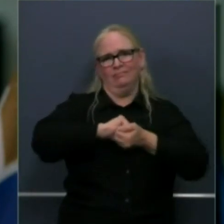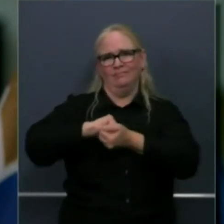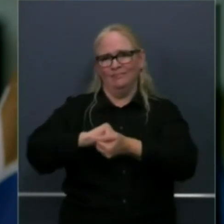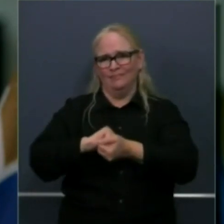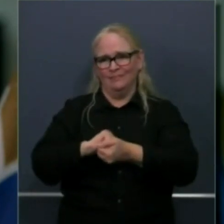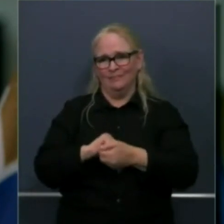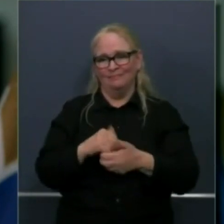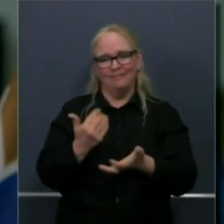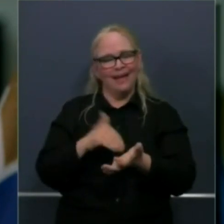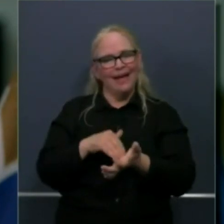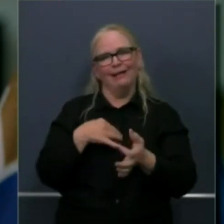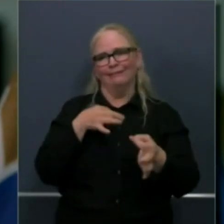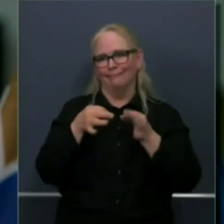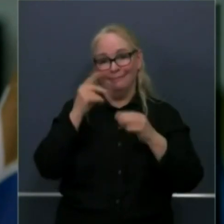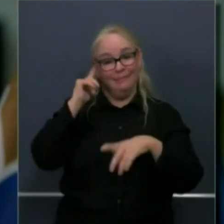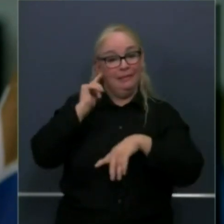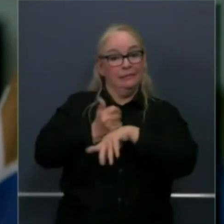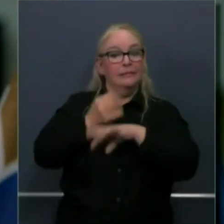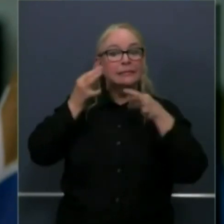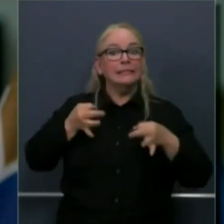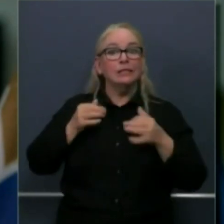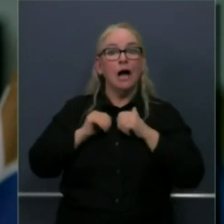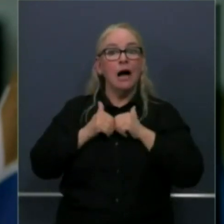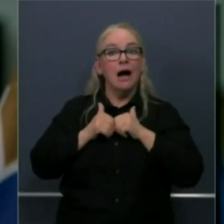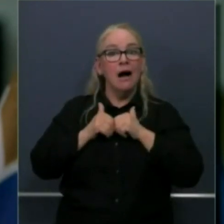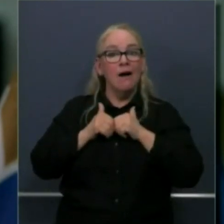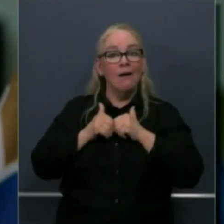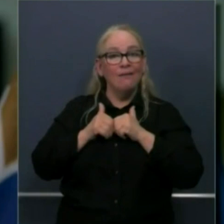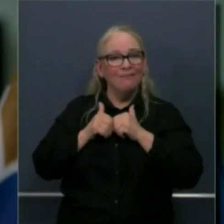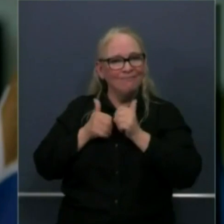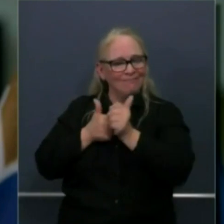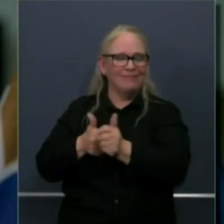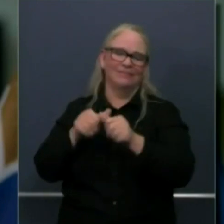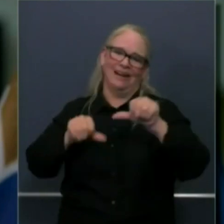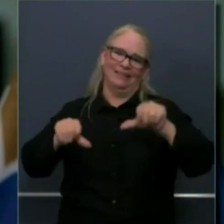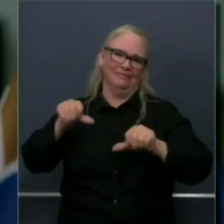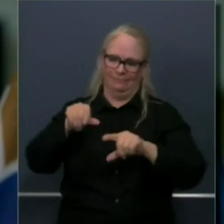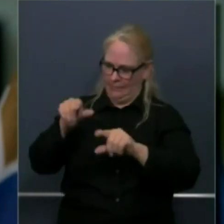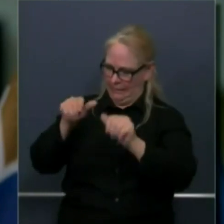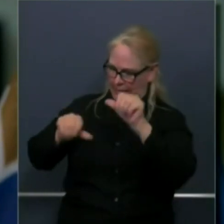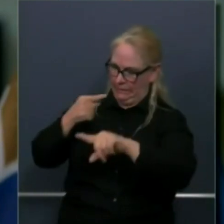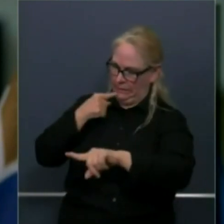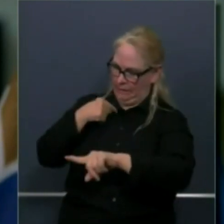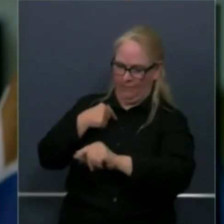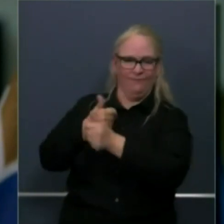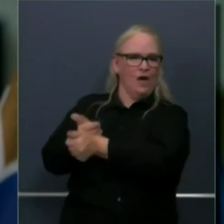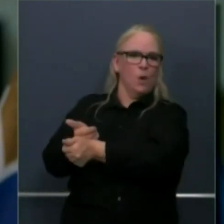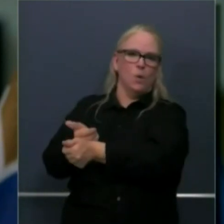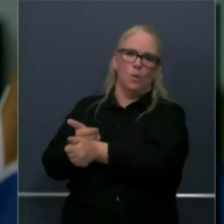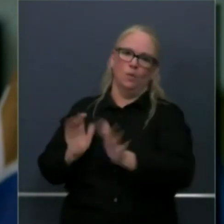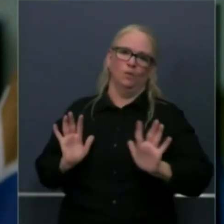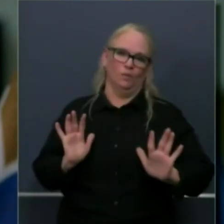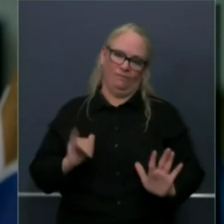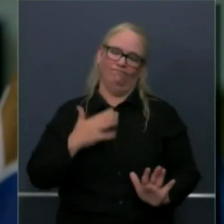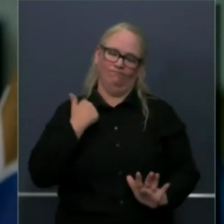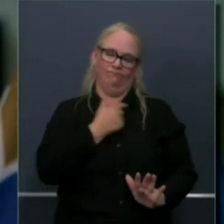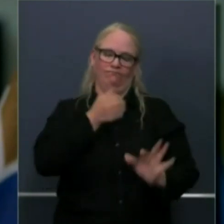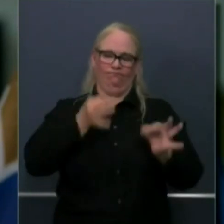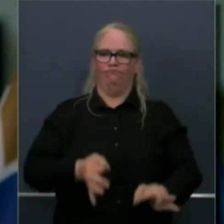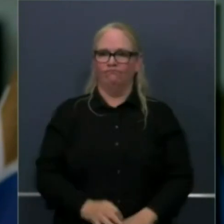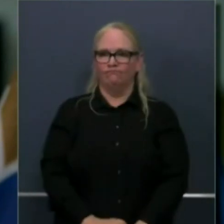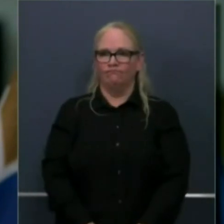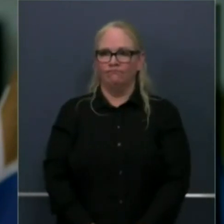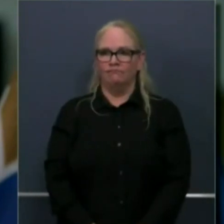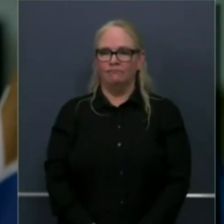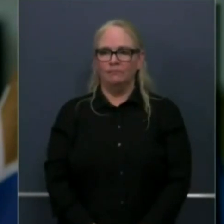decisions science and health uh driving these announcements with that happy to take any questions angela hart kaiser health